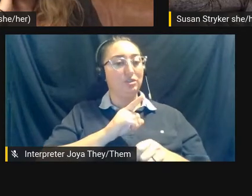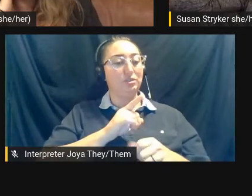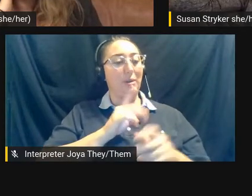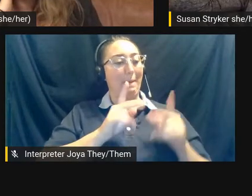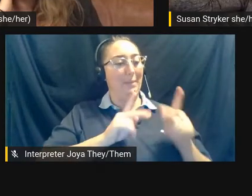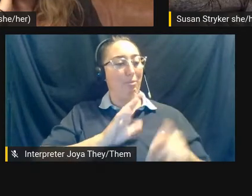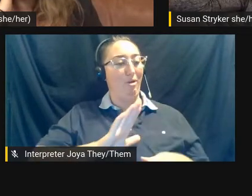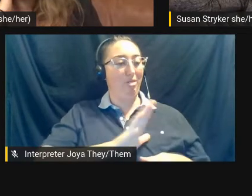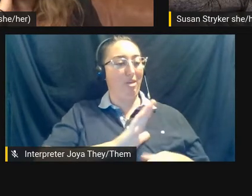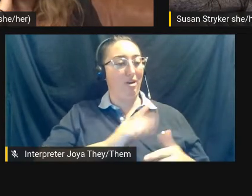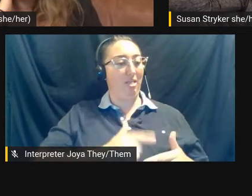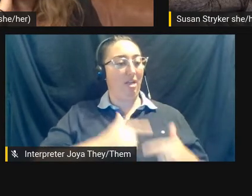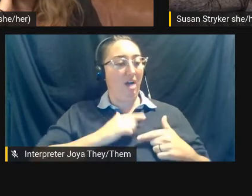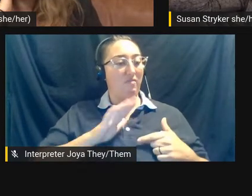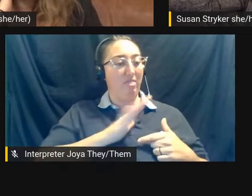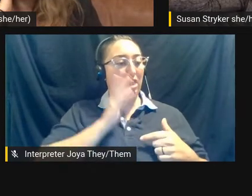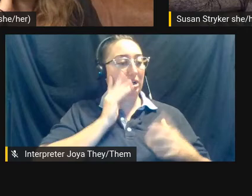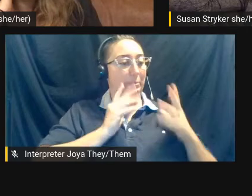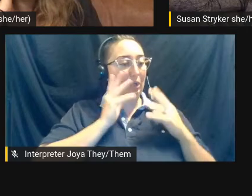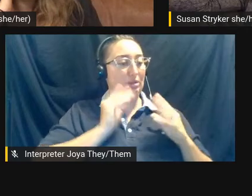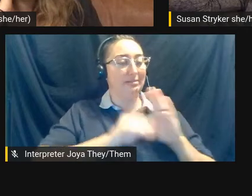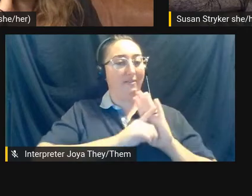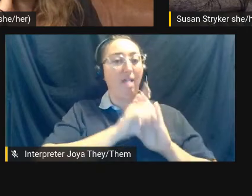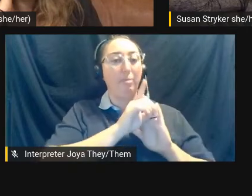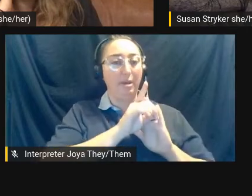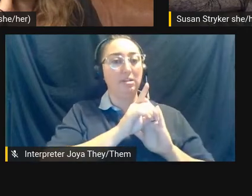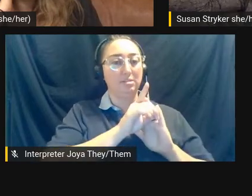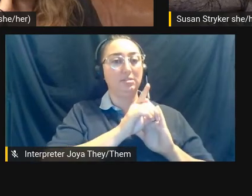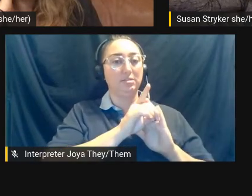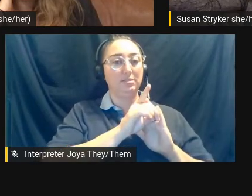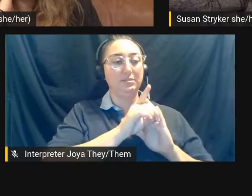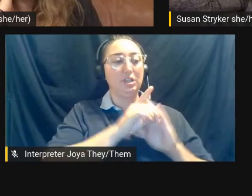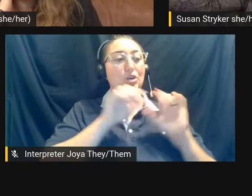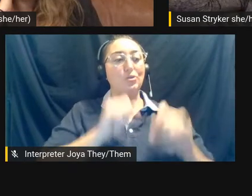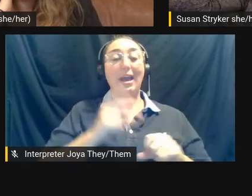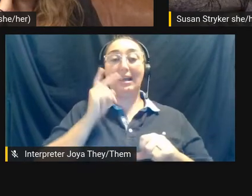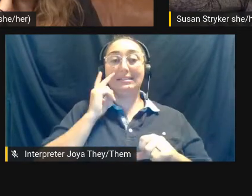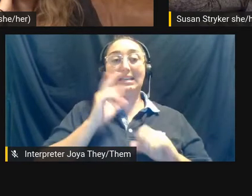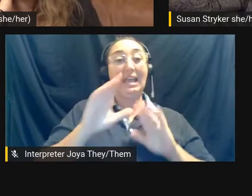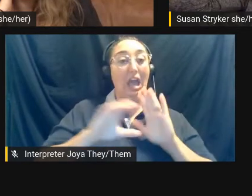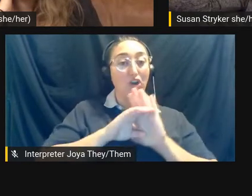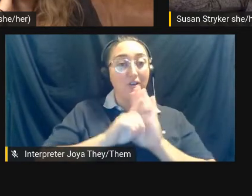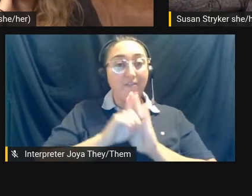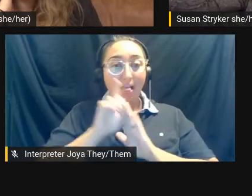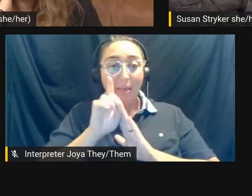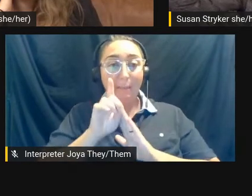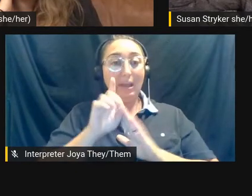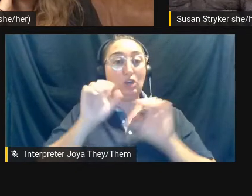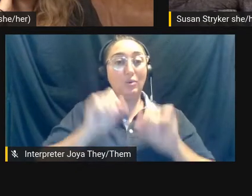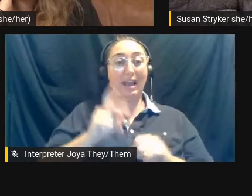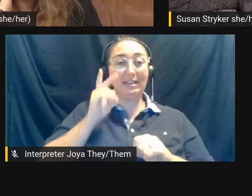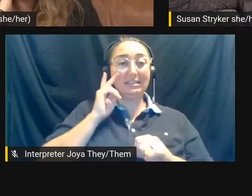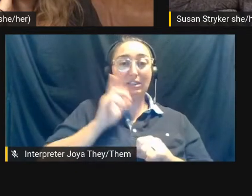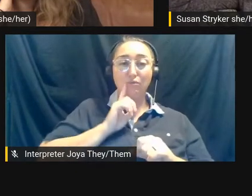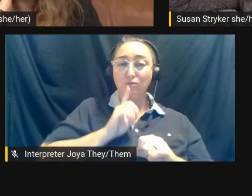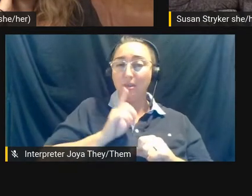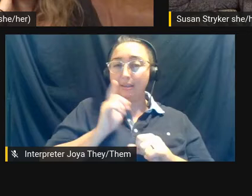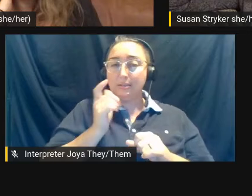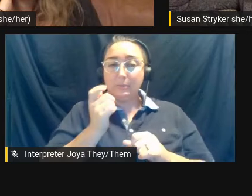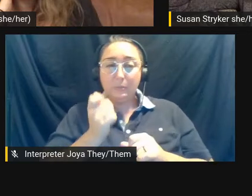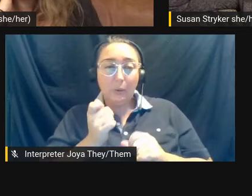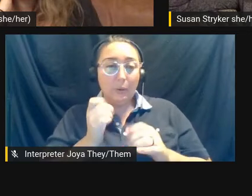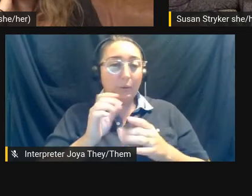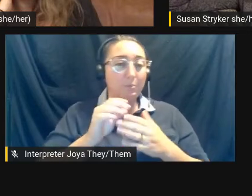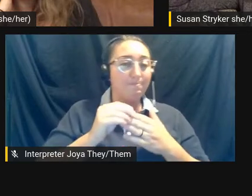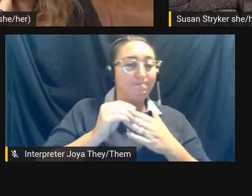people's lives and journey, um, you get to see character development, you get to see nuance, um, and